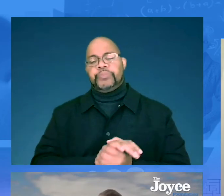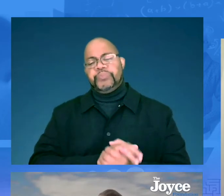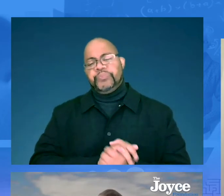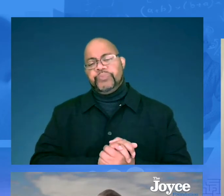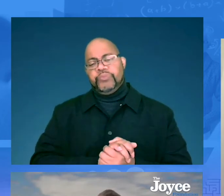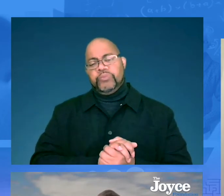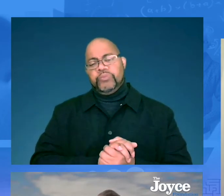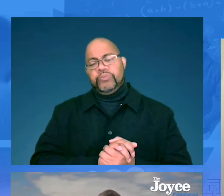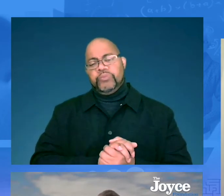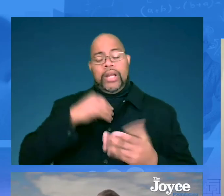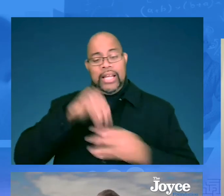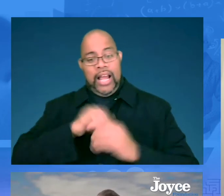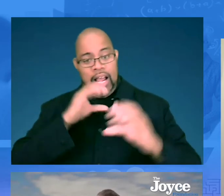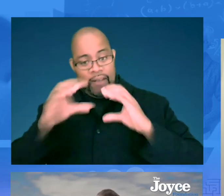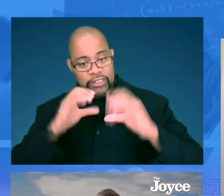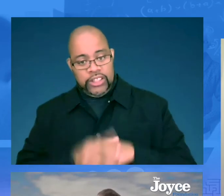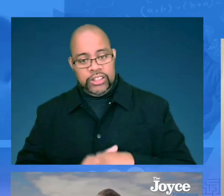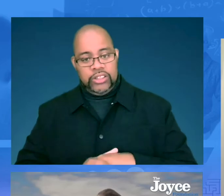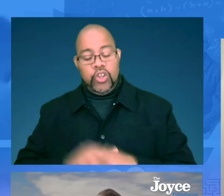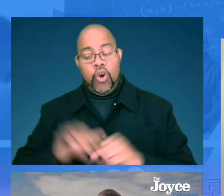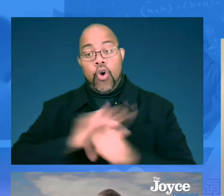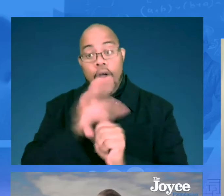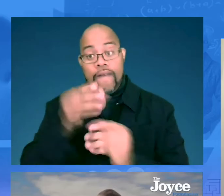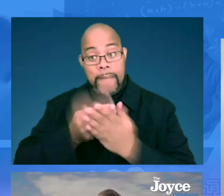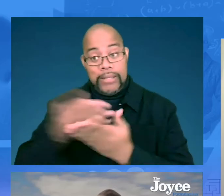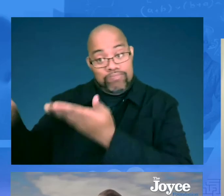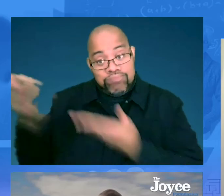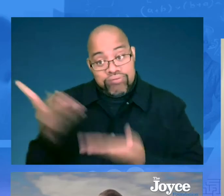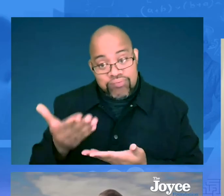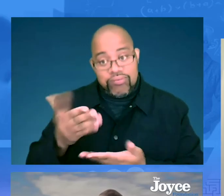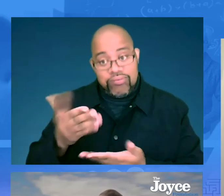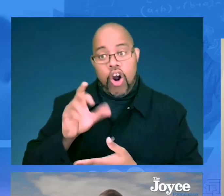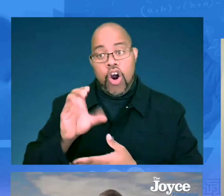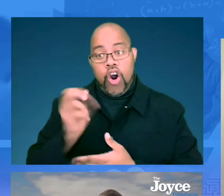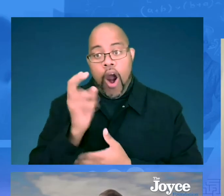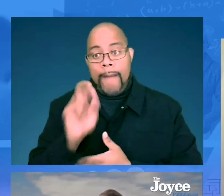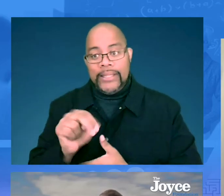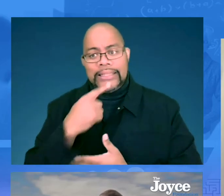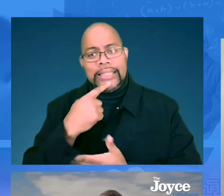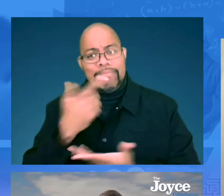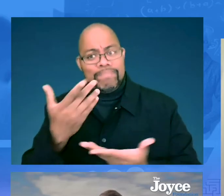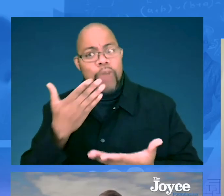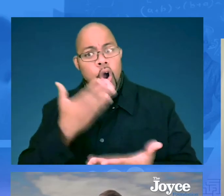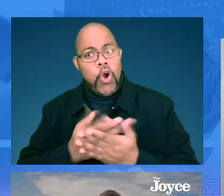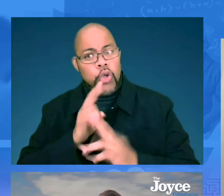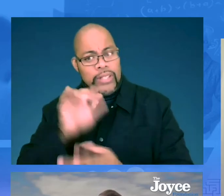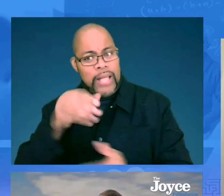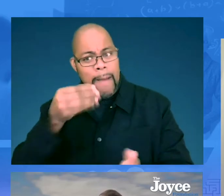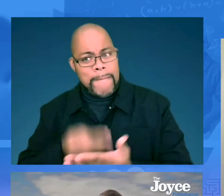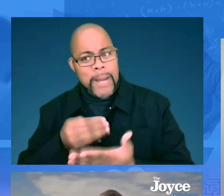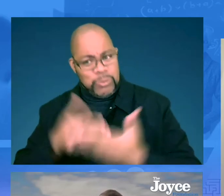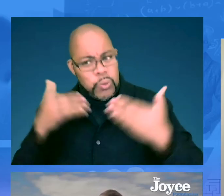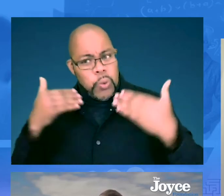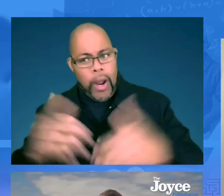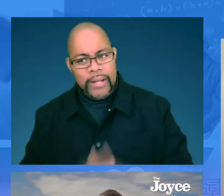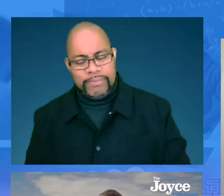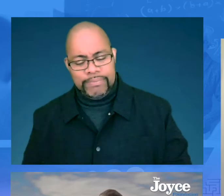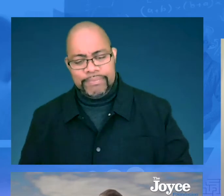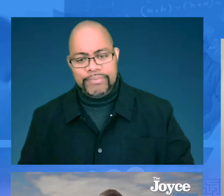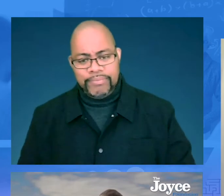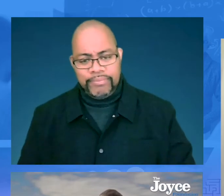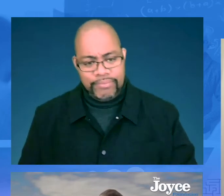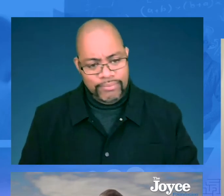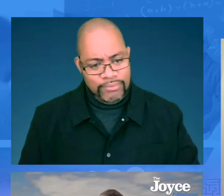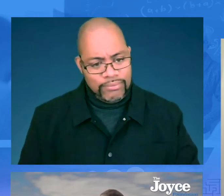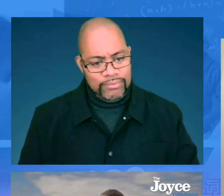difficult time. So that's, we had been in conversation, COVID money came, and Carmen said, seems like a good use of